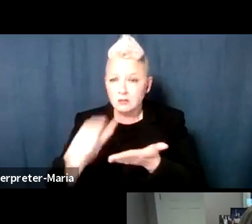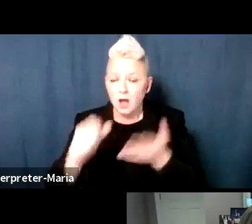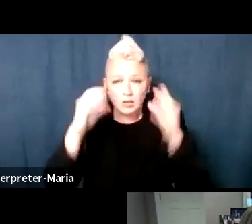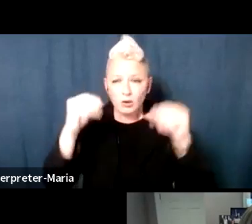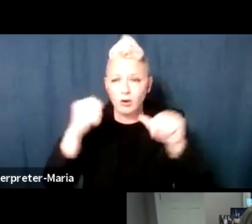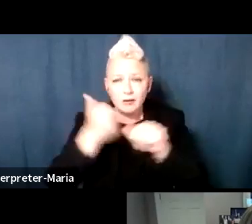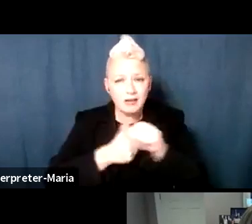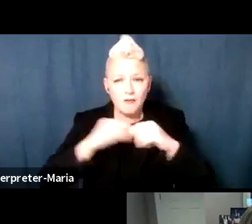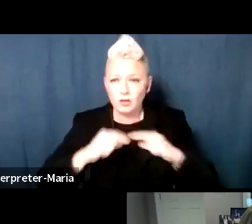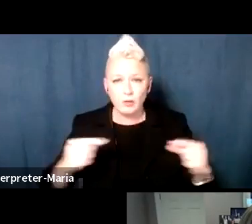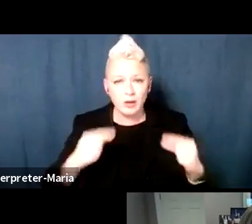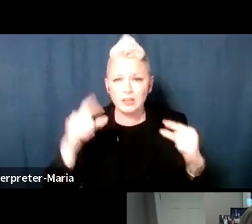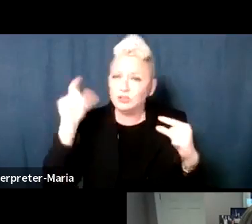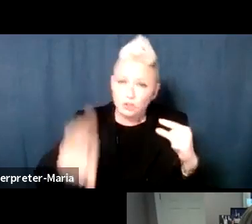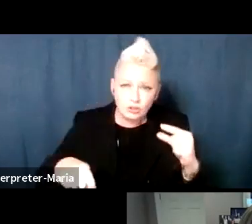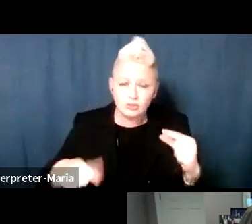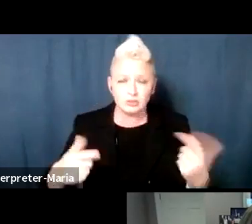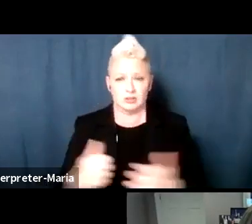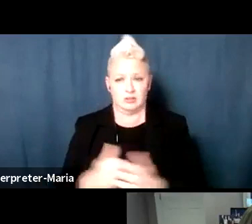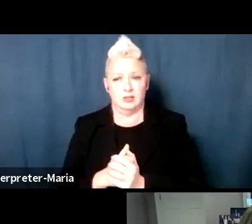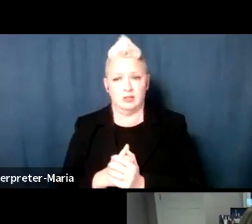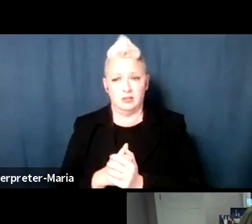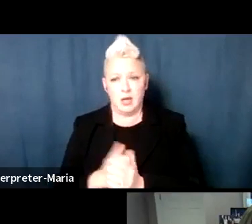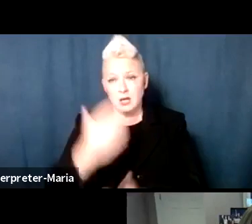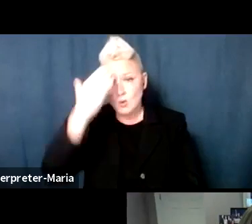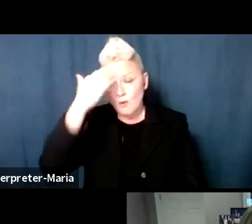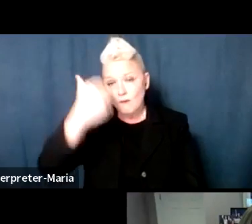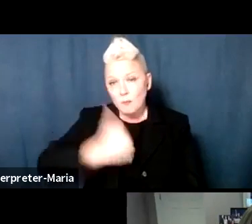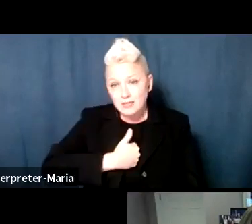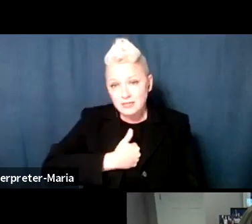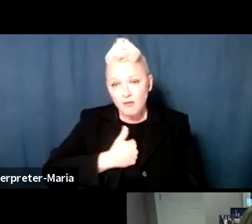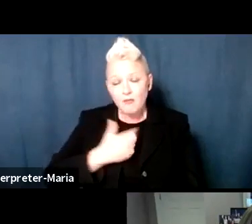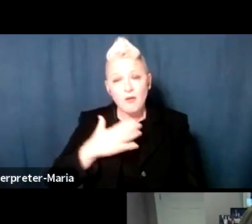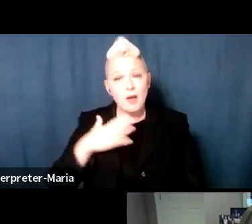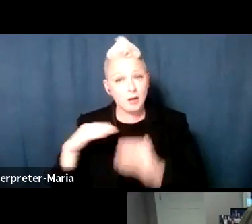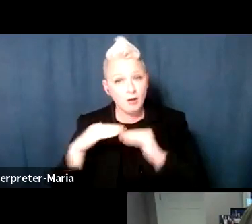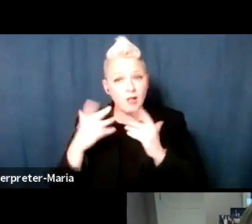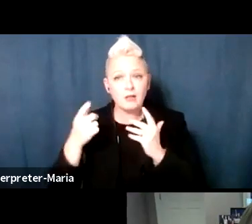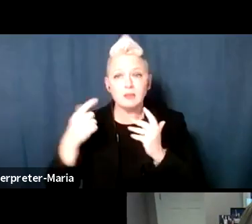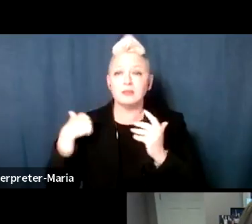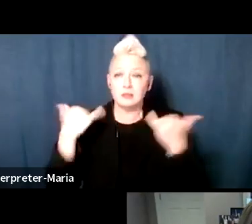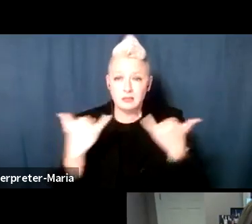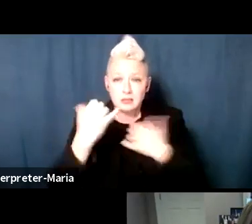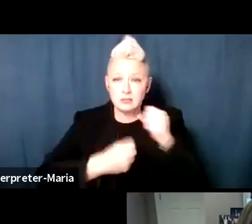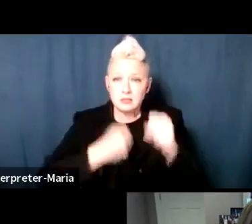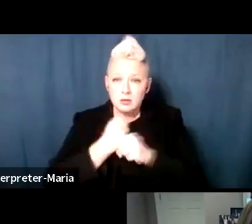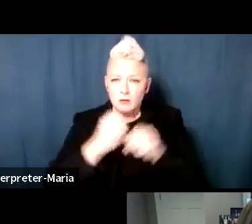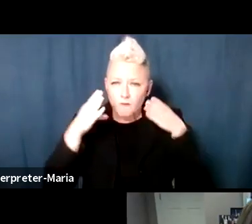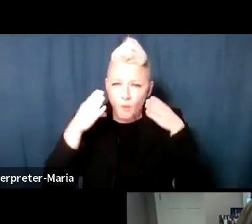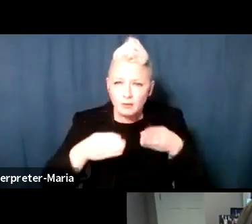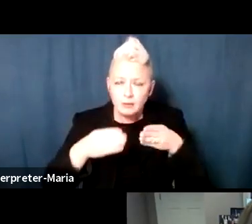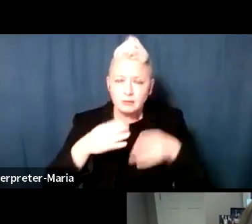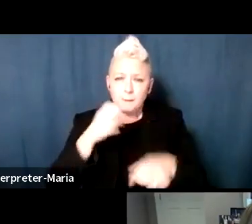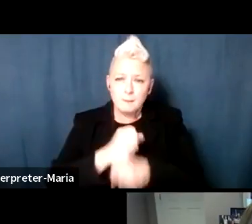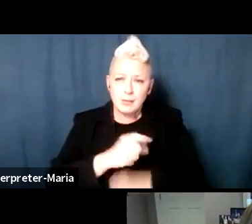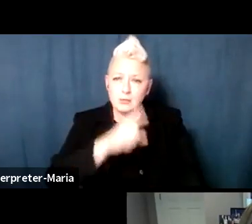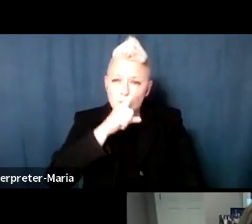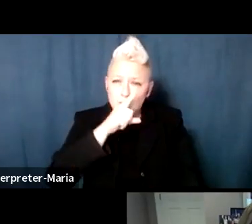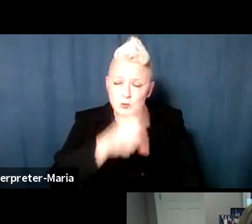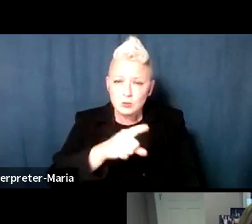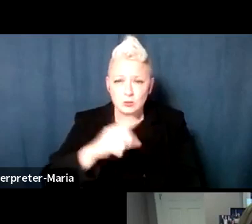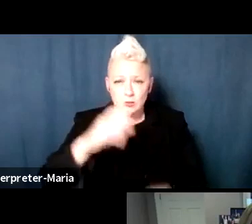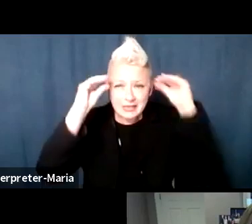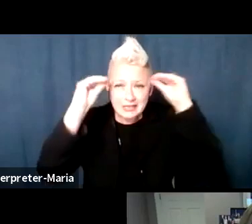grade. And I know for myself and my colleagues, we're going to focus this year on ensuring that education